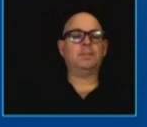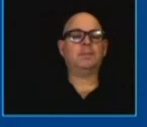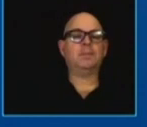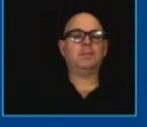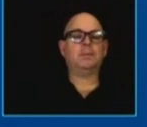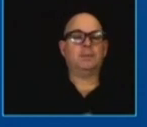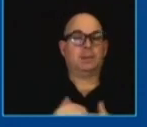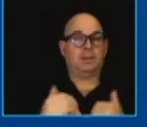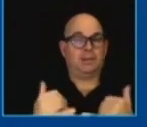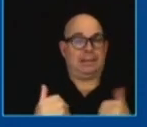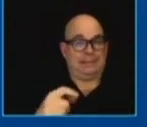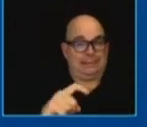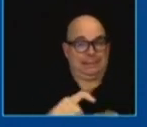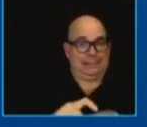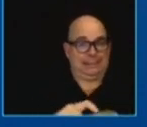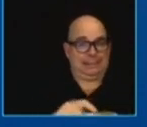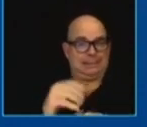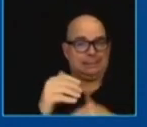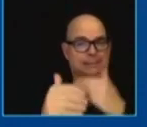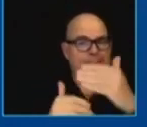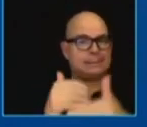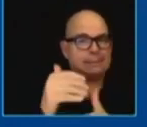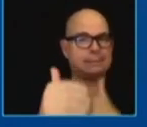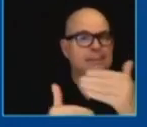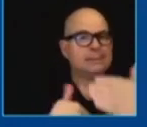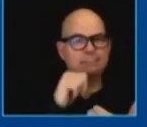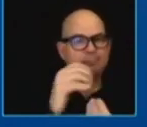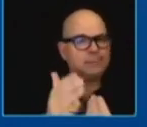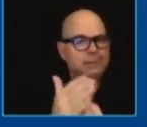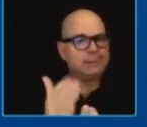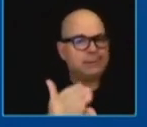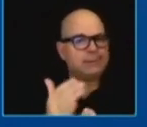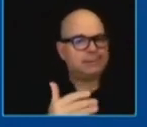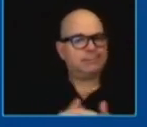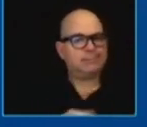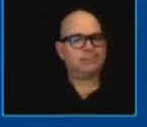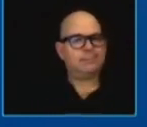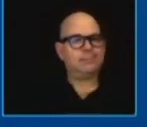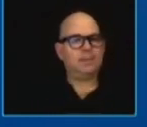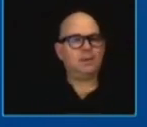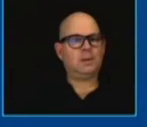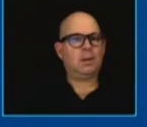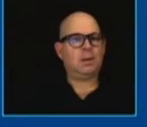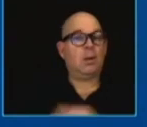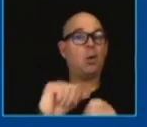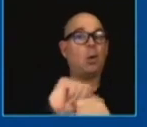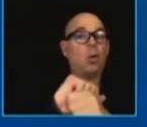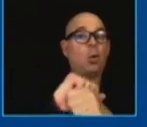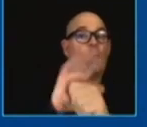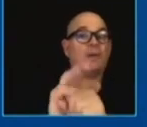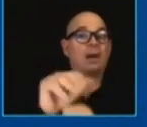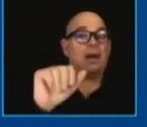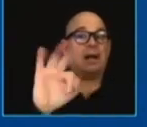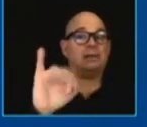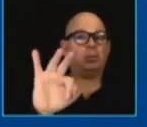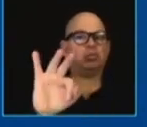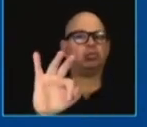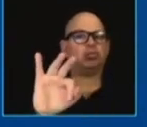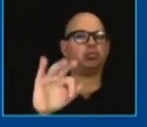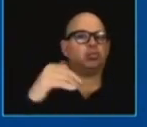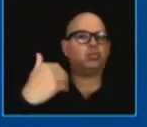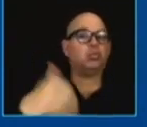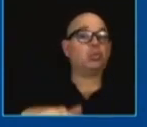covet 19 after two years has been has worn people down and inflation is taking a bite out of people's pocketbooks